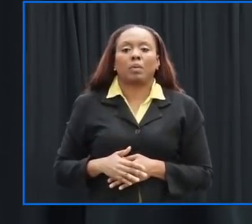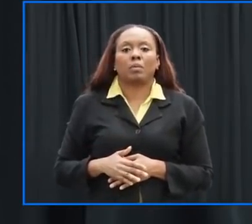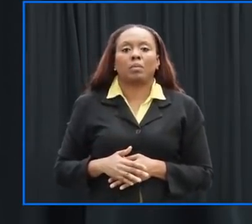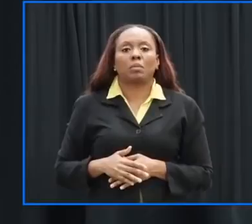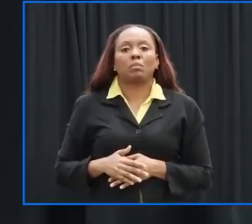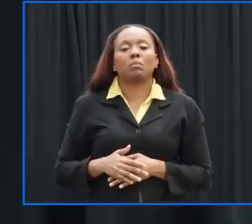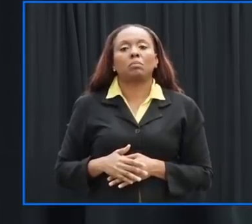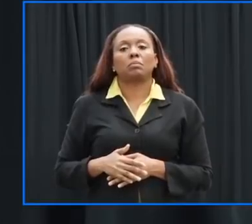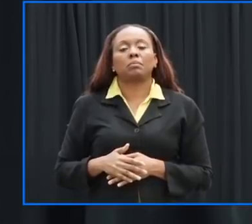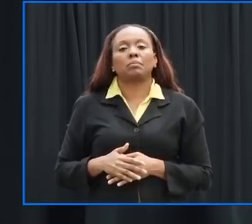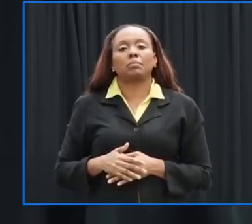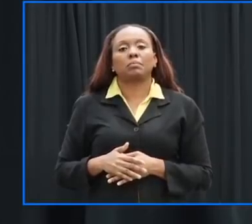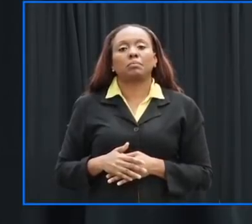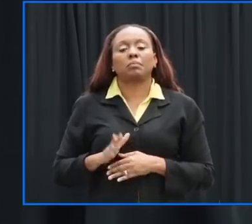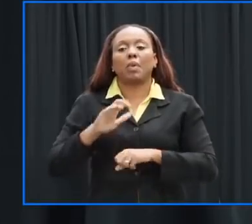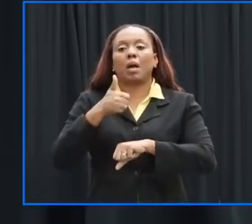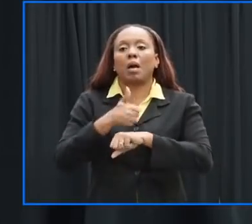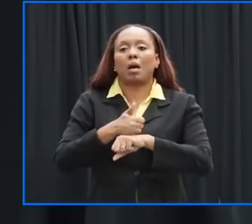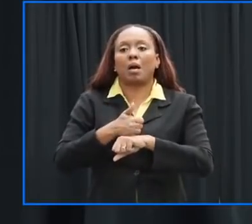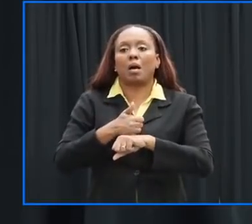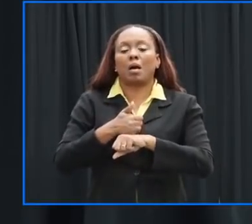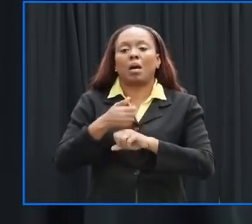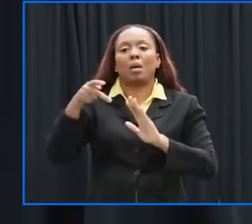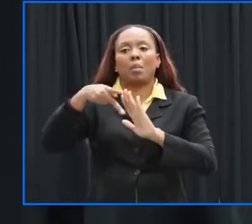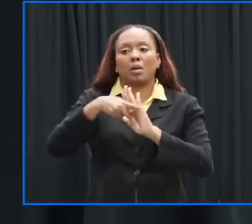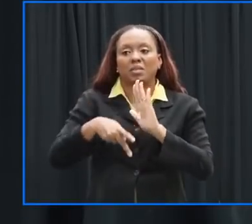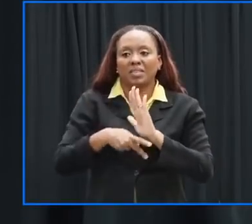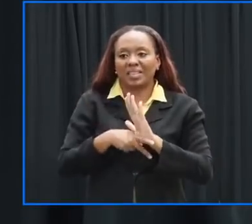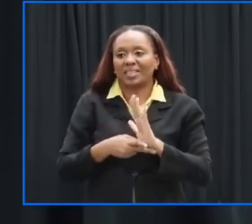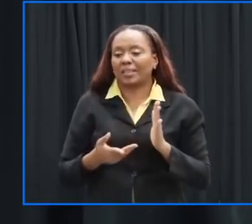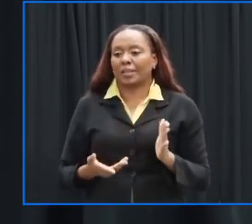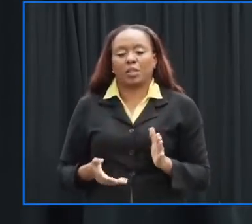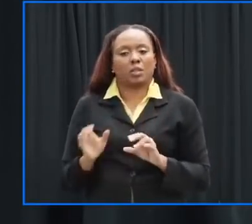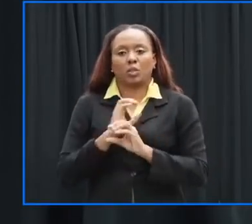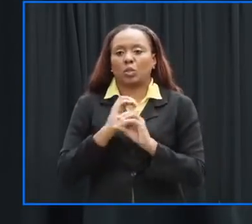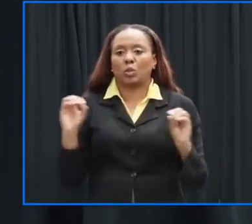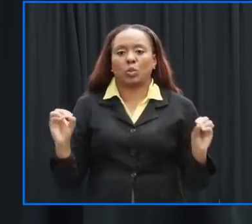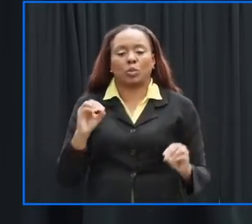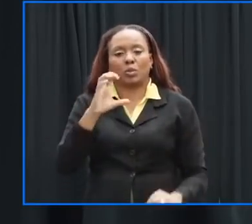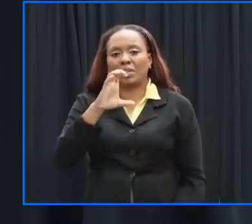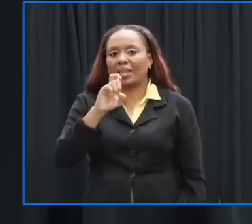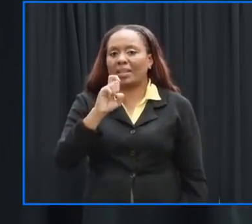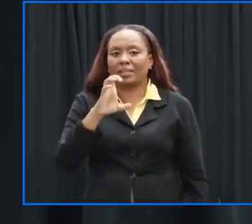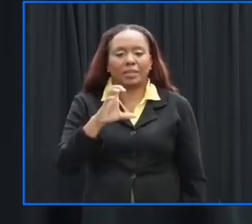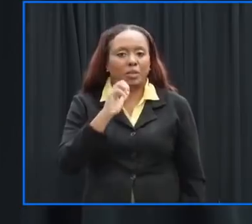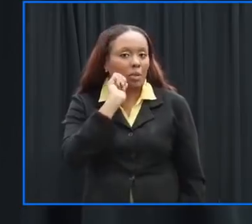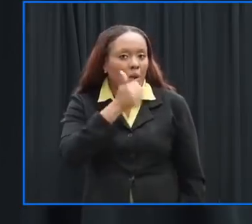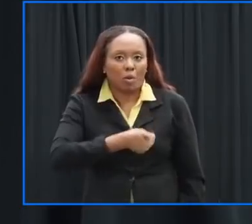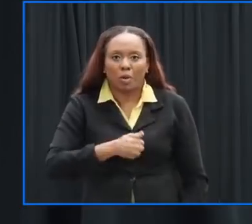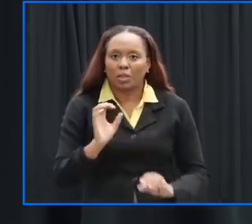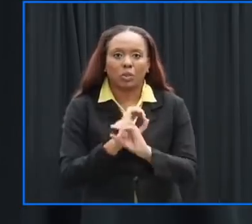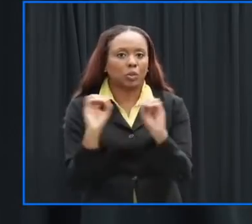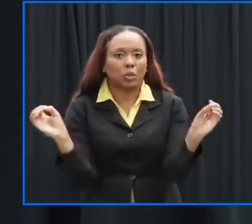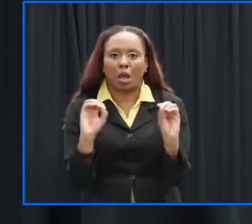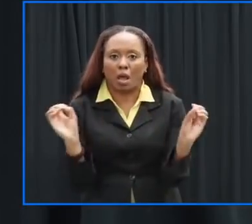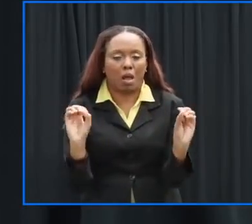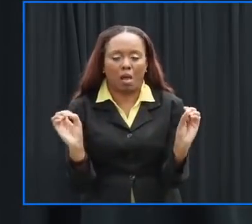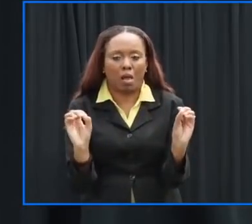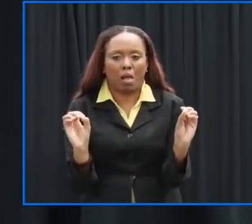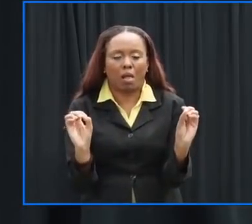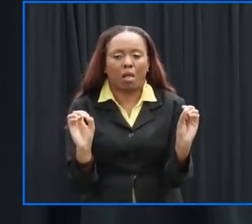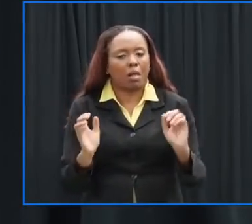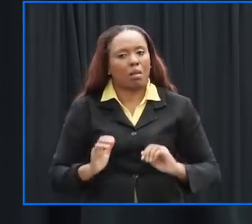policy and we are no candidate will be disadvantaged so there will be no cxc examinations tomorrow because for the shutdown